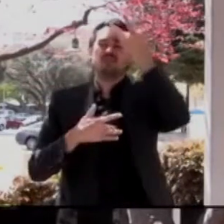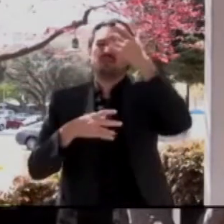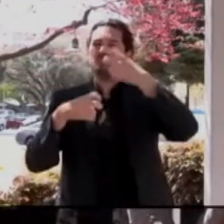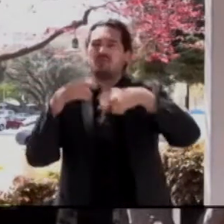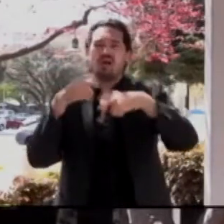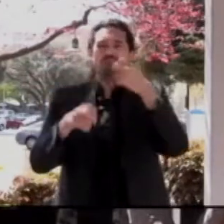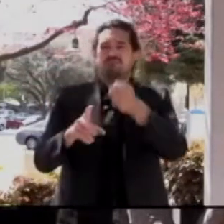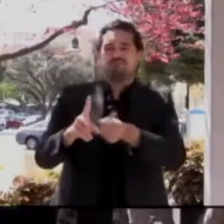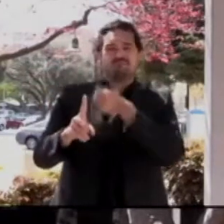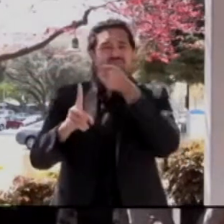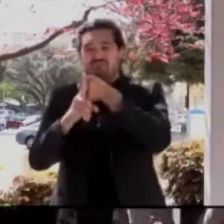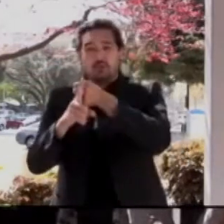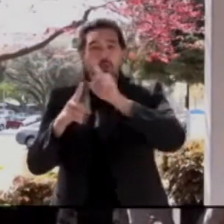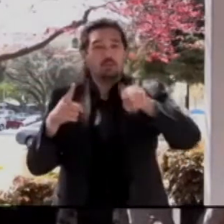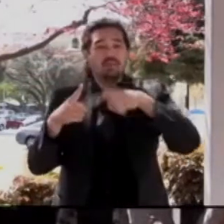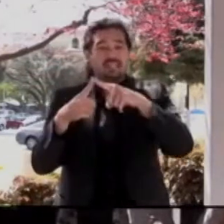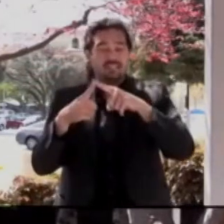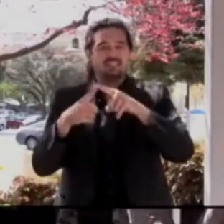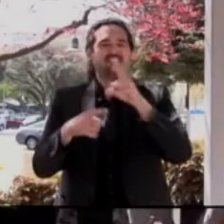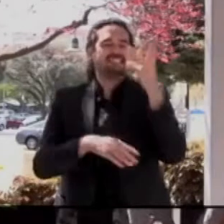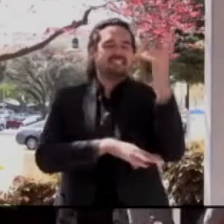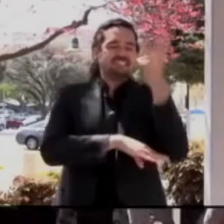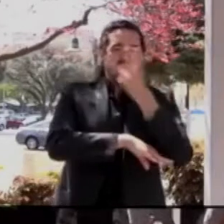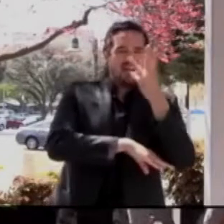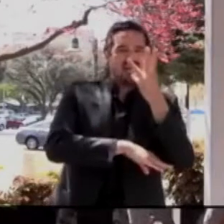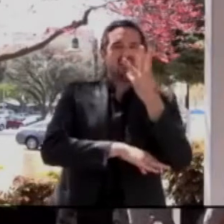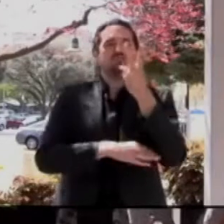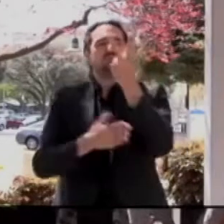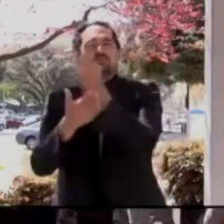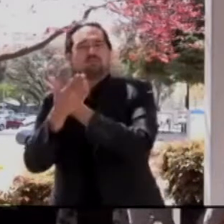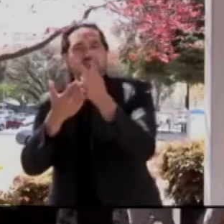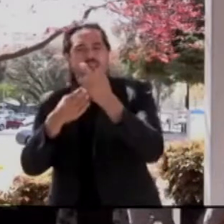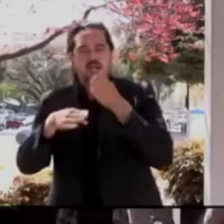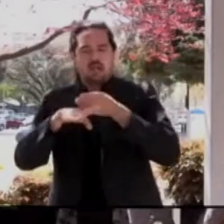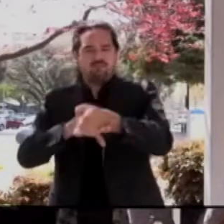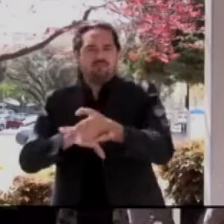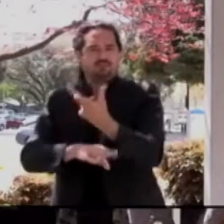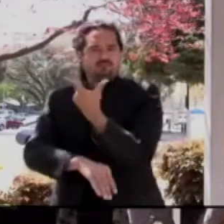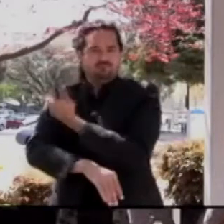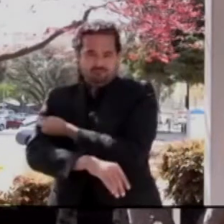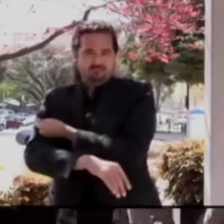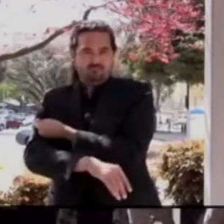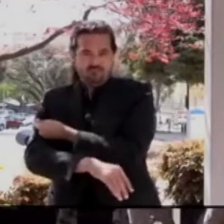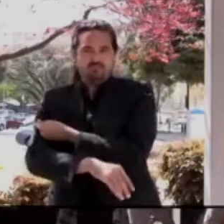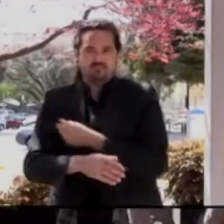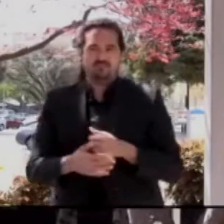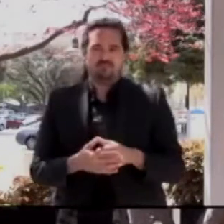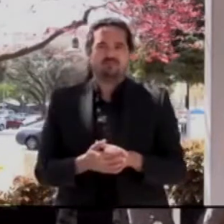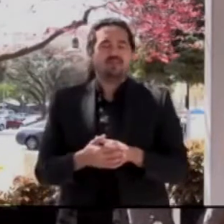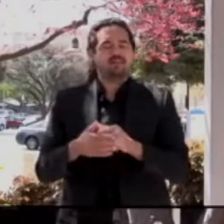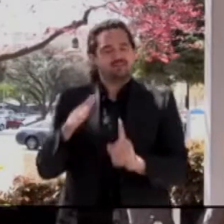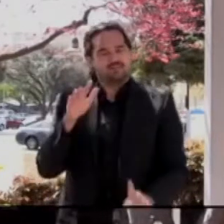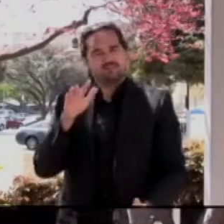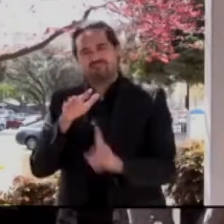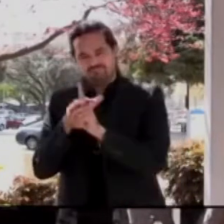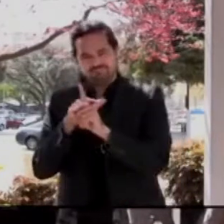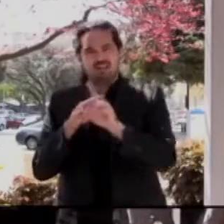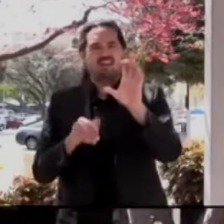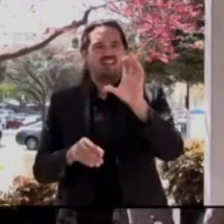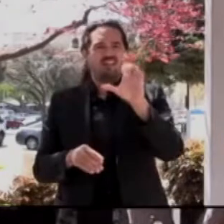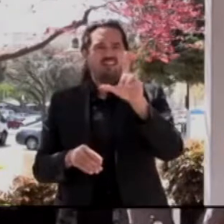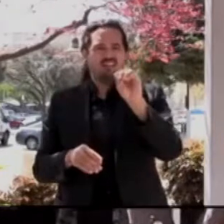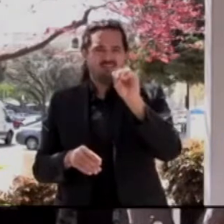received their vaccination. There was one death nationally. None of the cases have been reported in California.